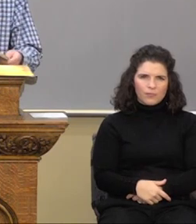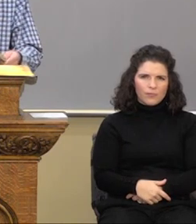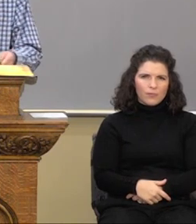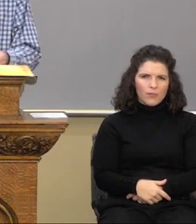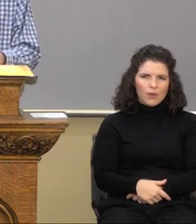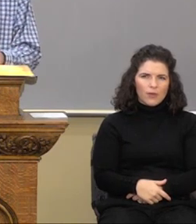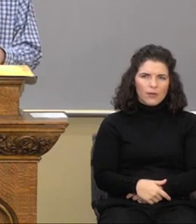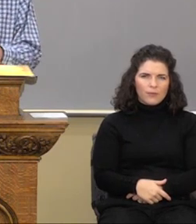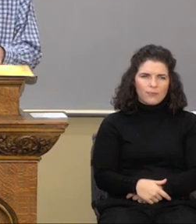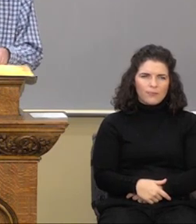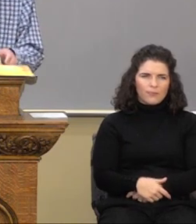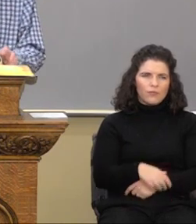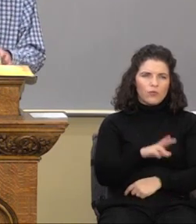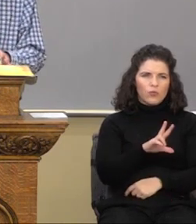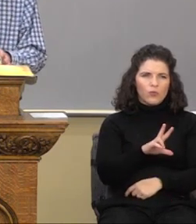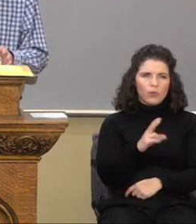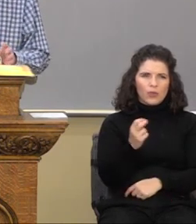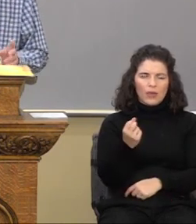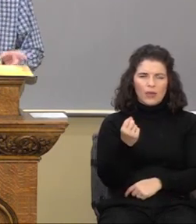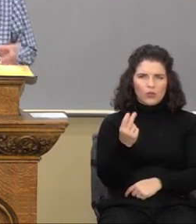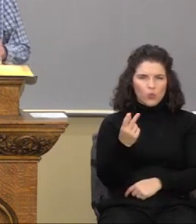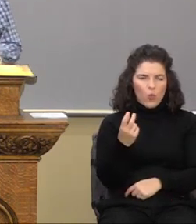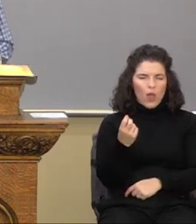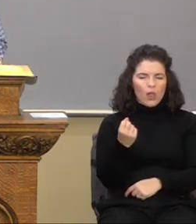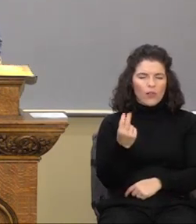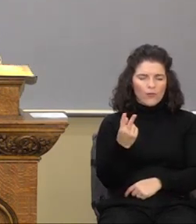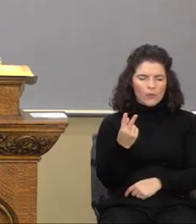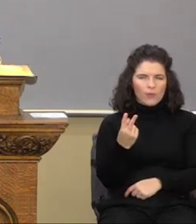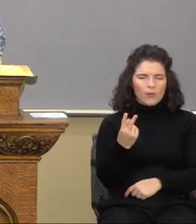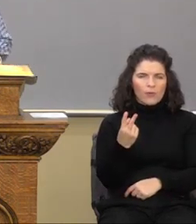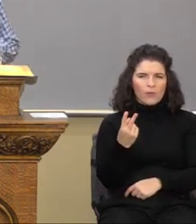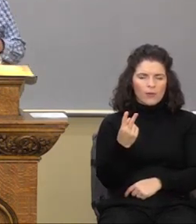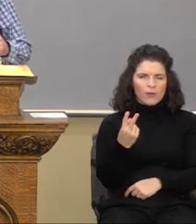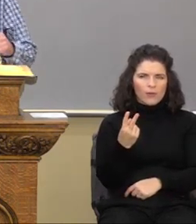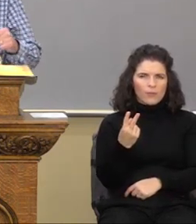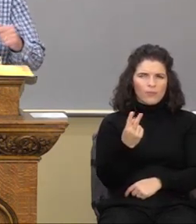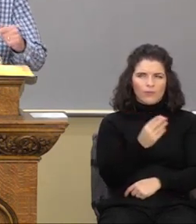notice there at verse 12, chapter three, verse 12.